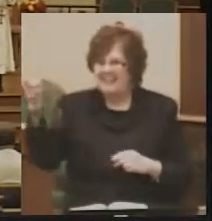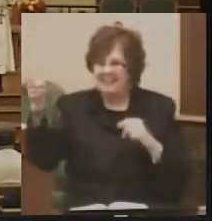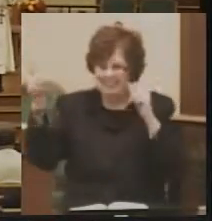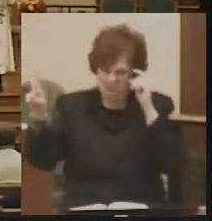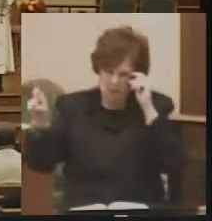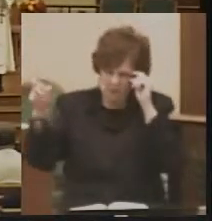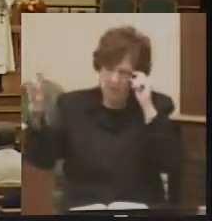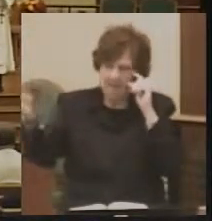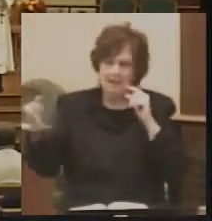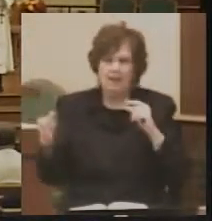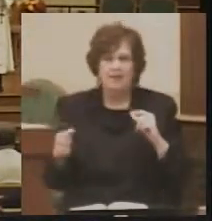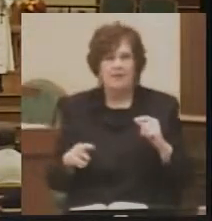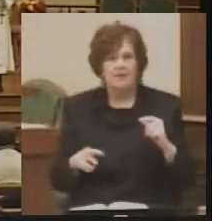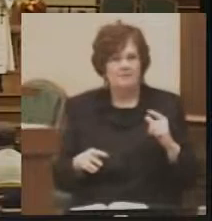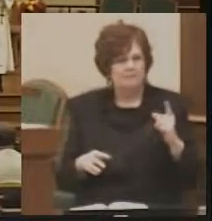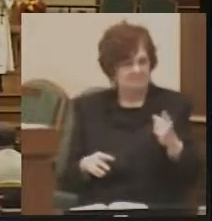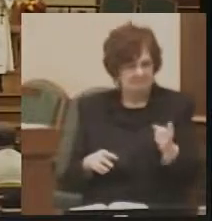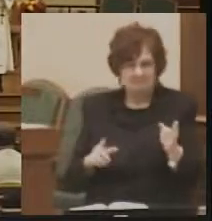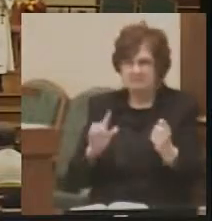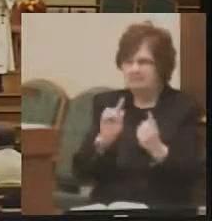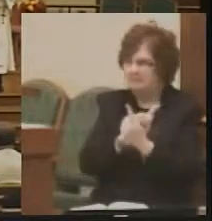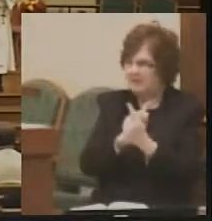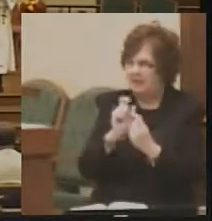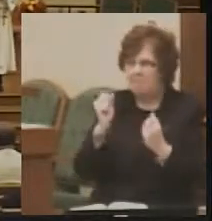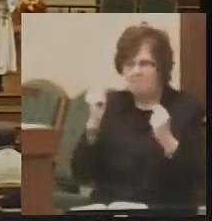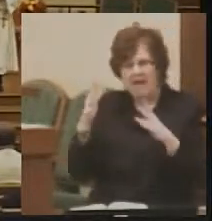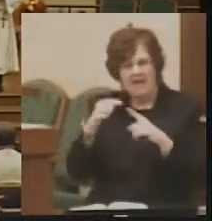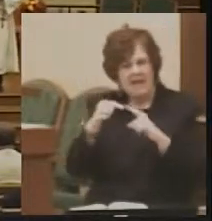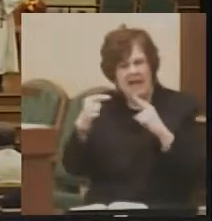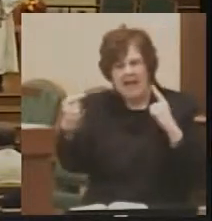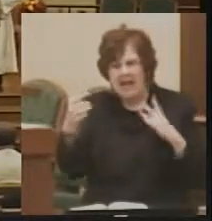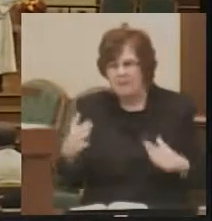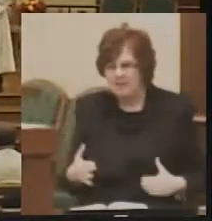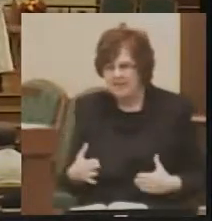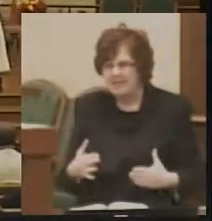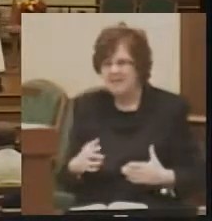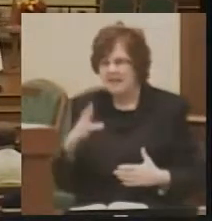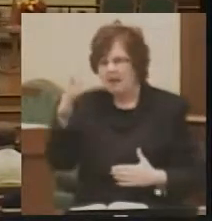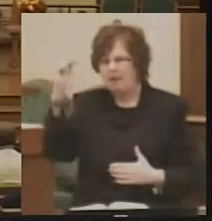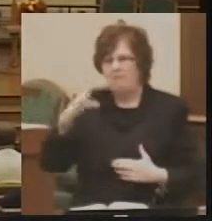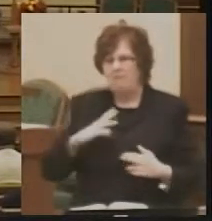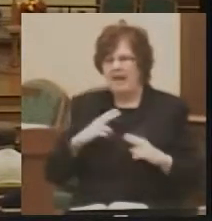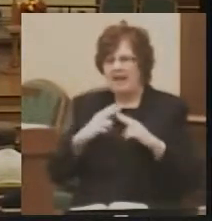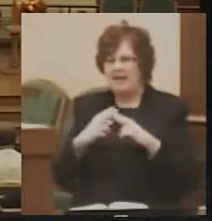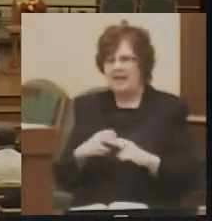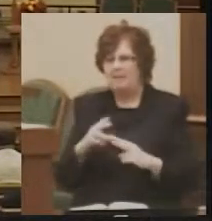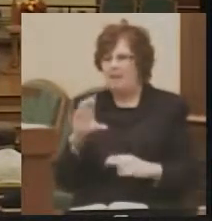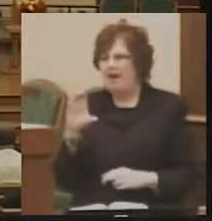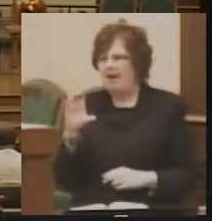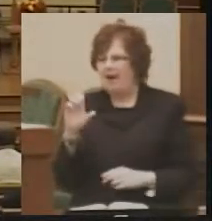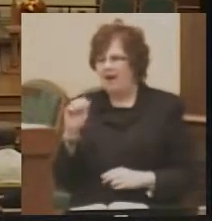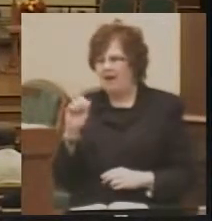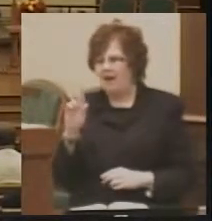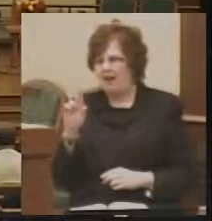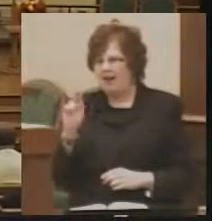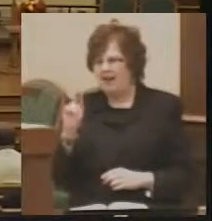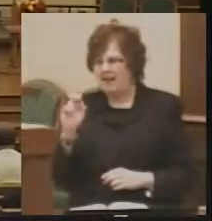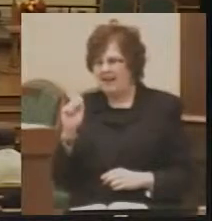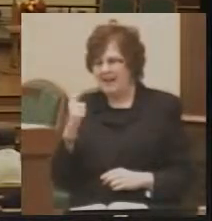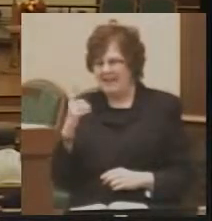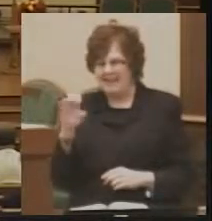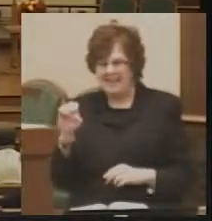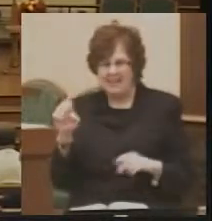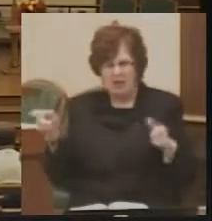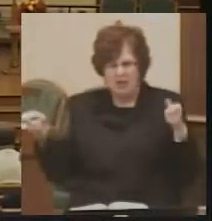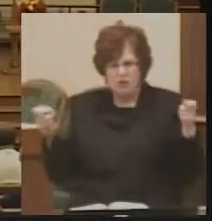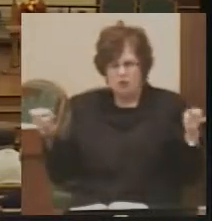Along the way, he encounters many enemies, not the least of them a man named Carnegie who controls a large mob